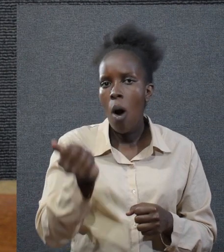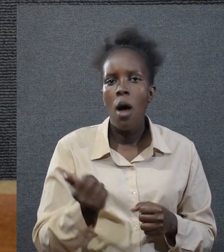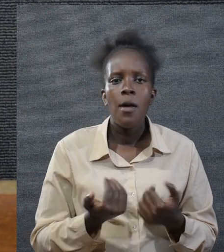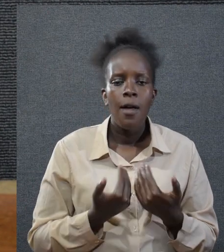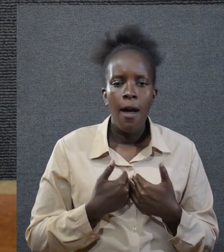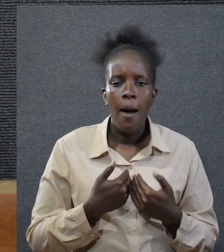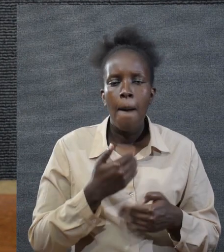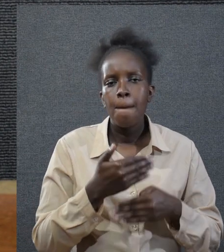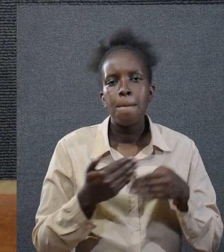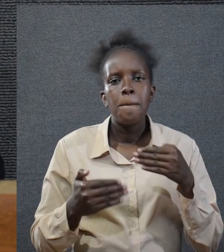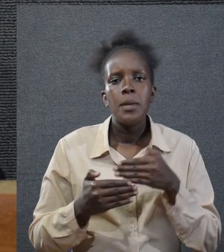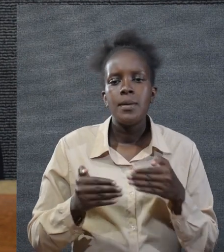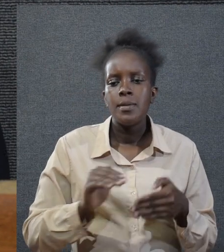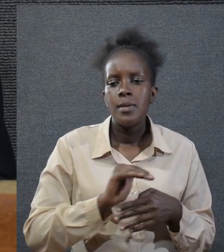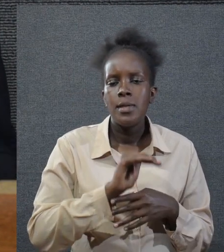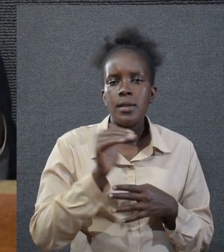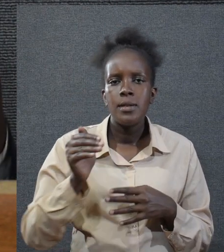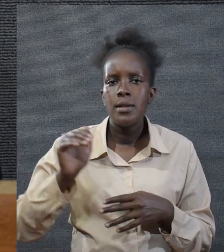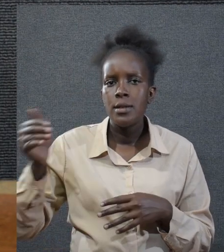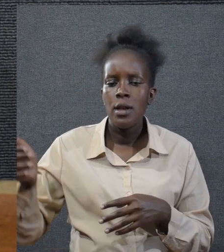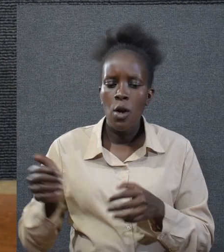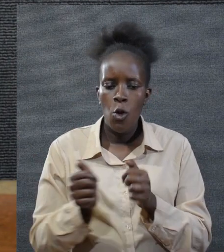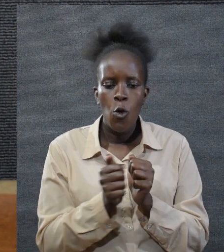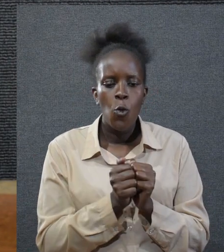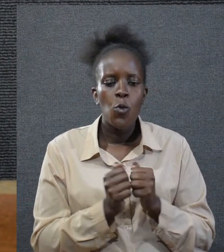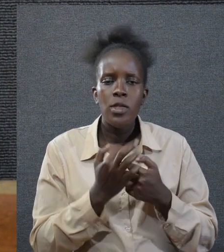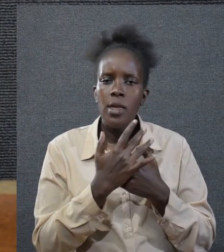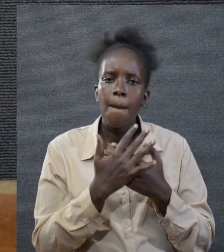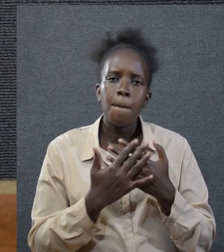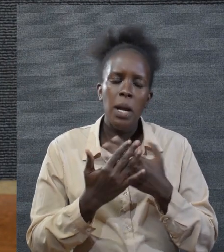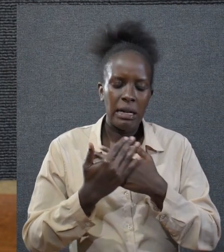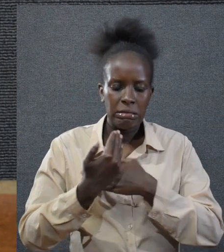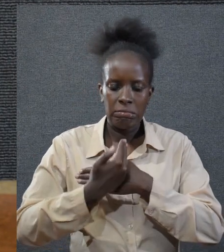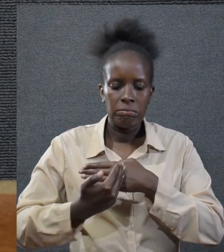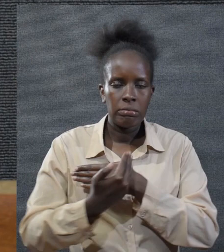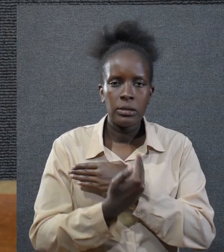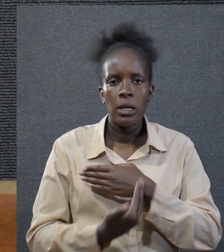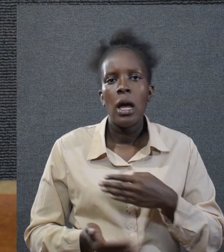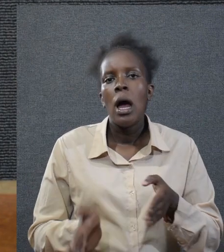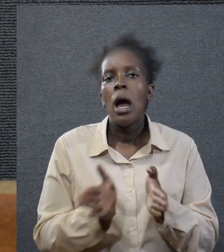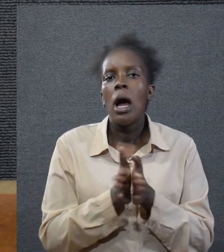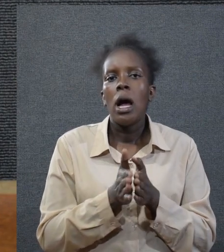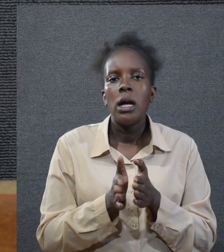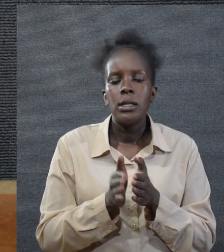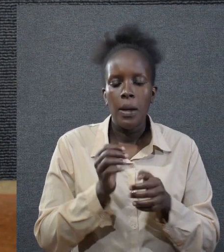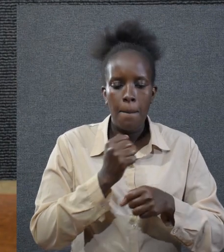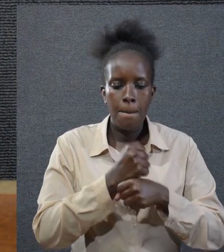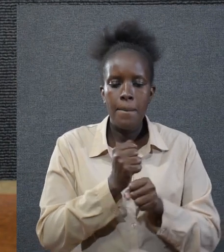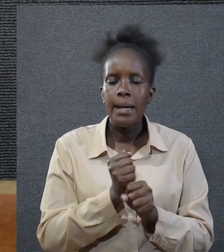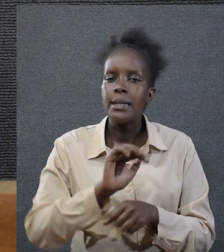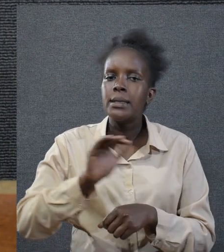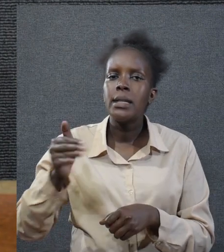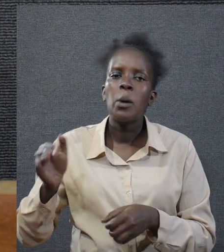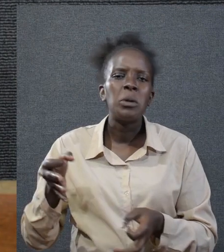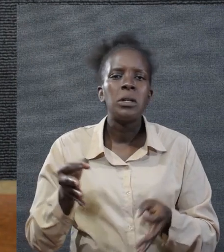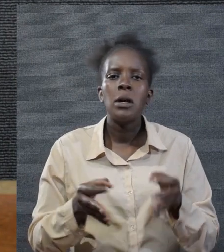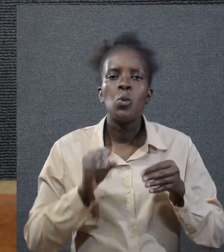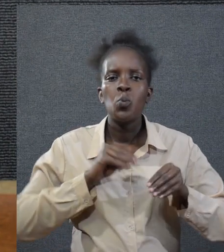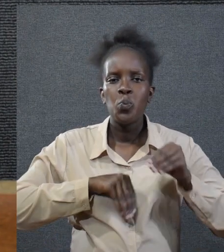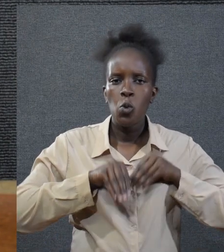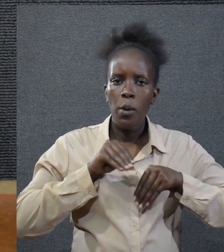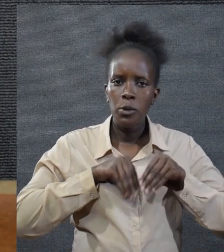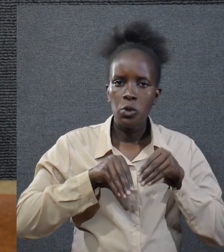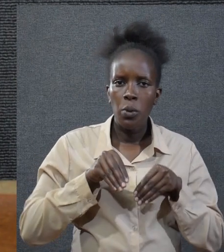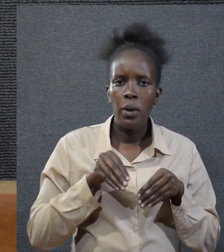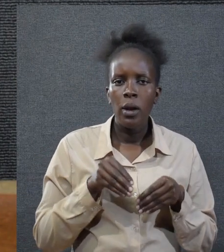Because they had built the city with bloodshed and established the town by